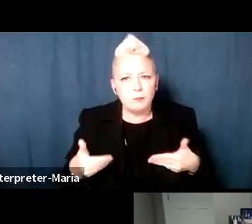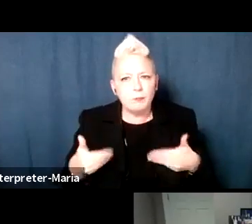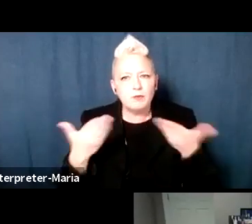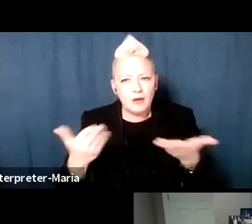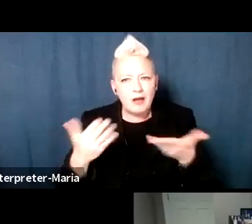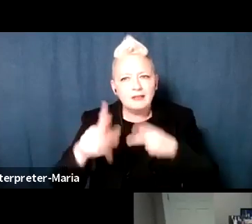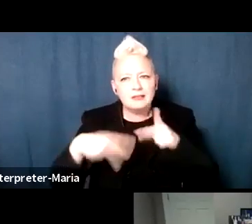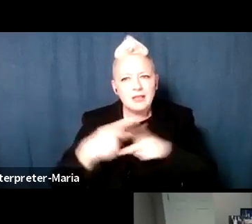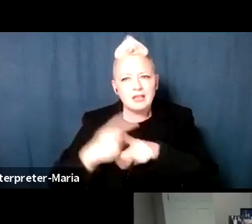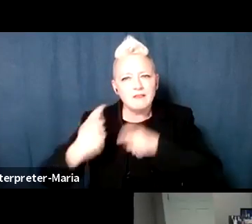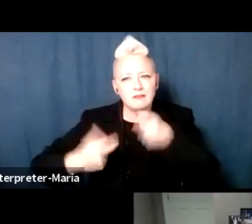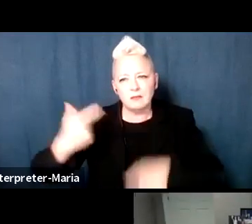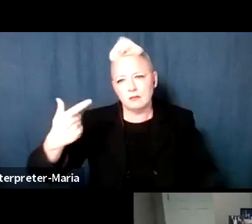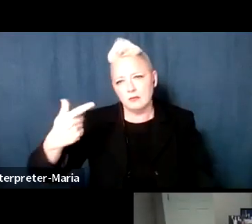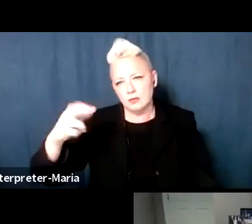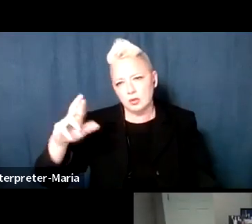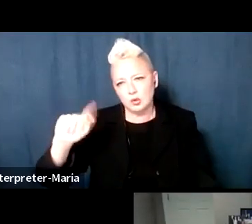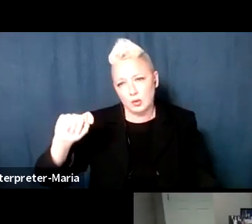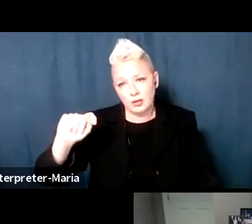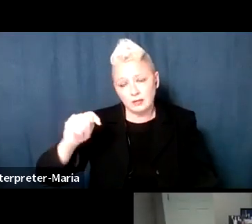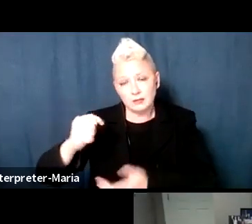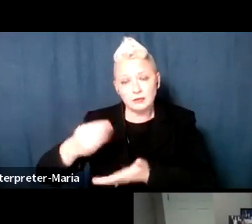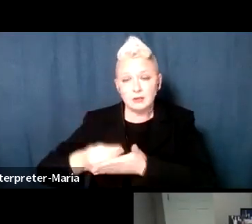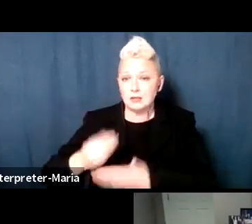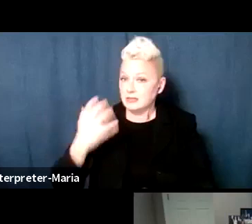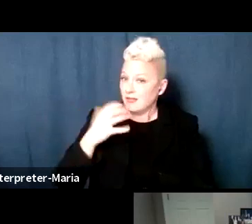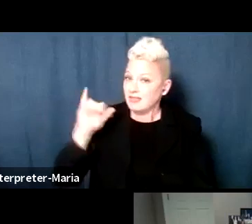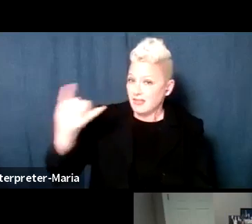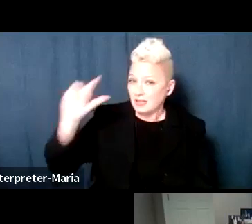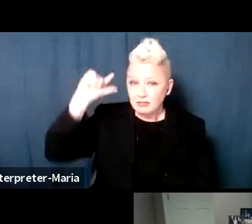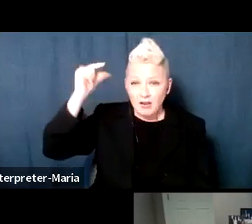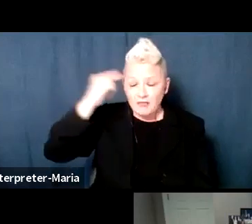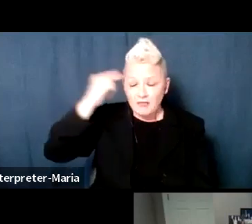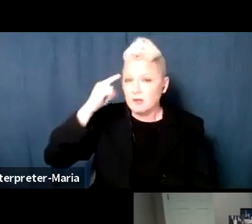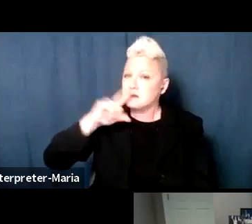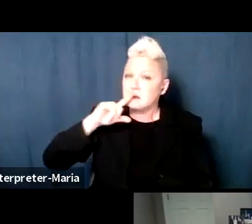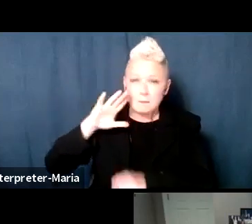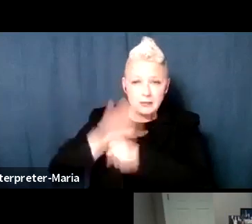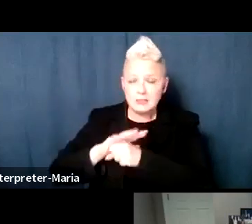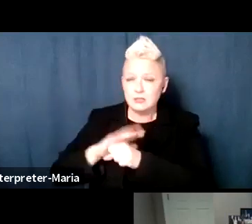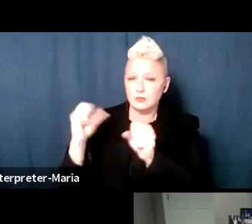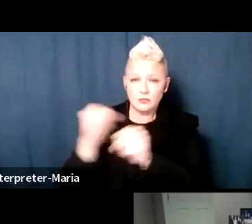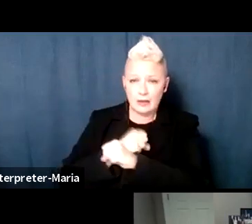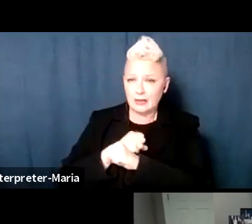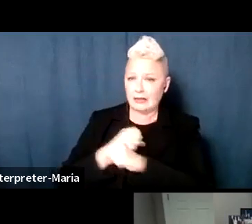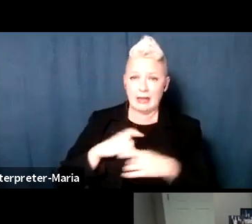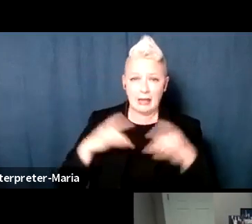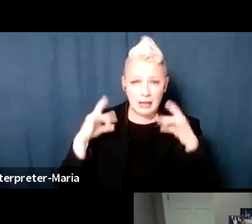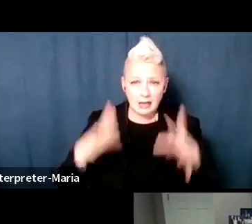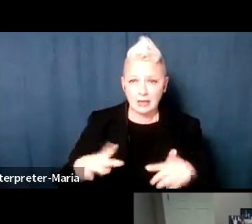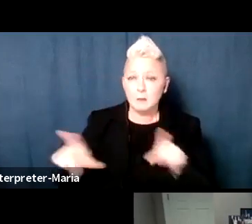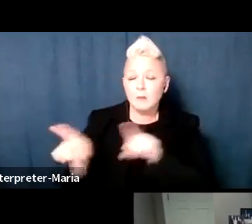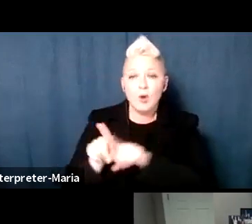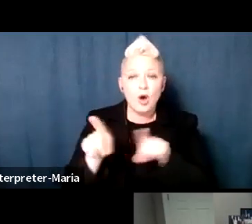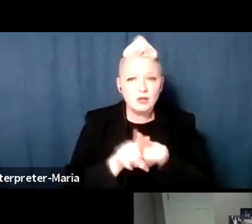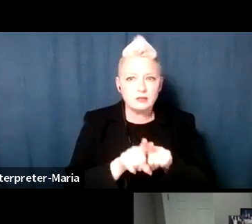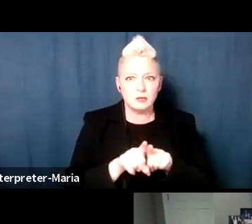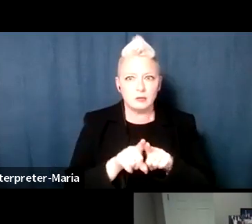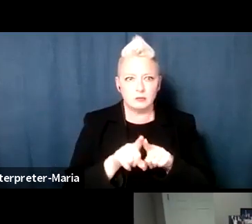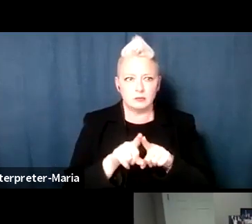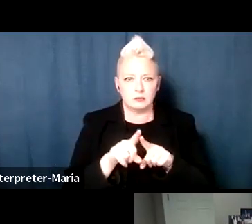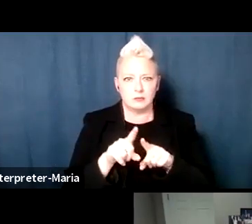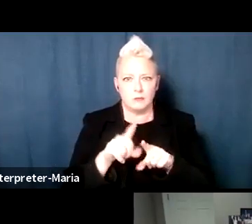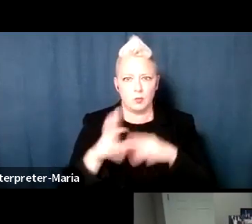kinds of grants. It says something, of course, about Governor Hochul and her commitment to fighting hate, but it also says something about the time that we're living in